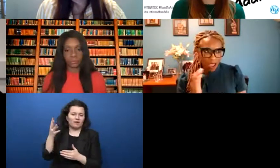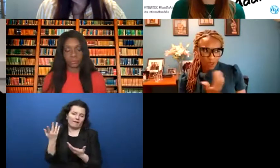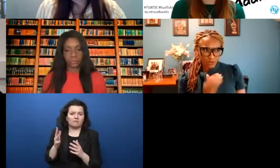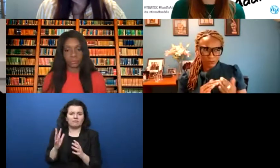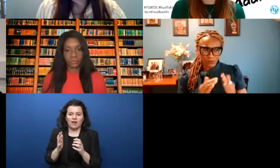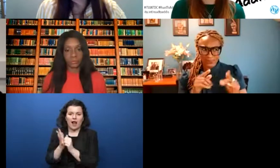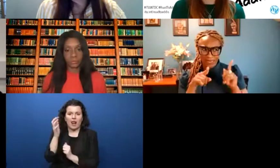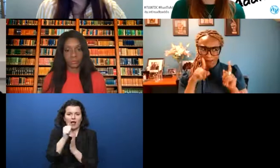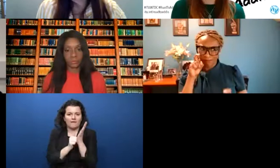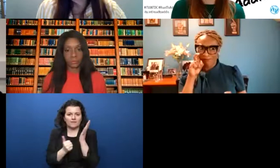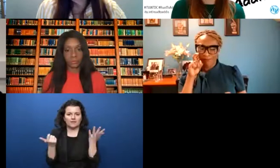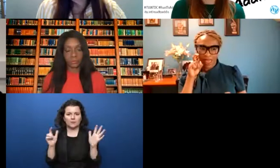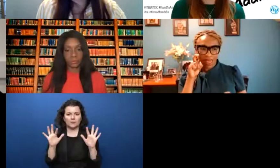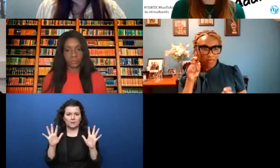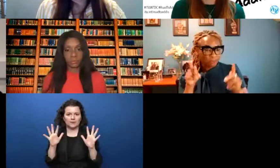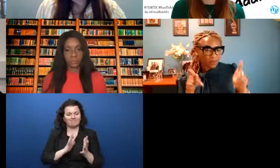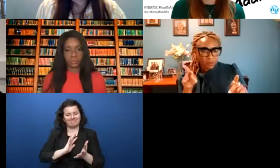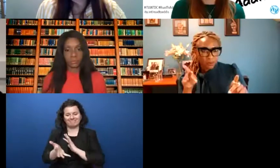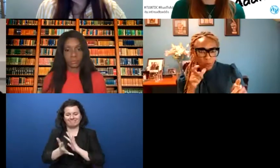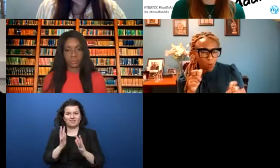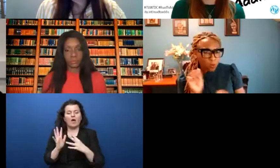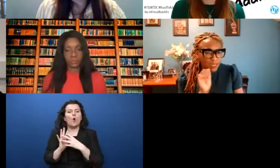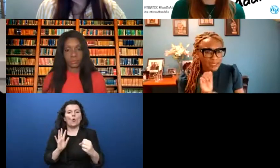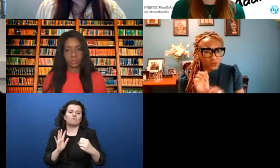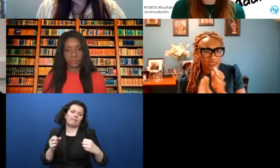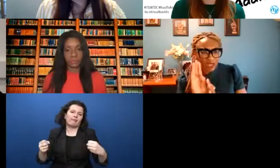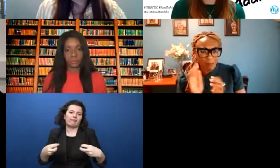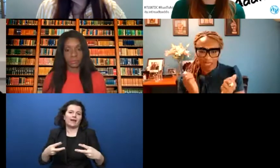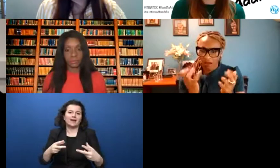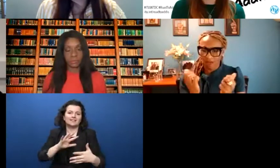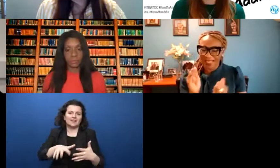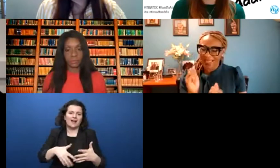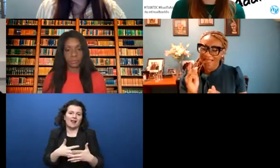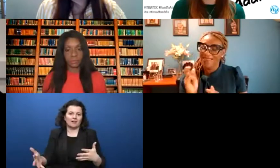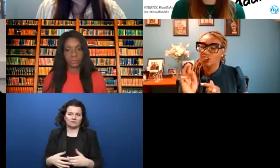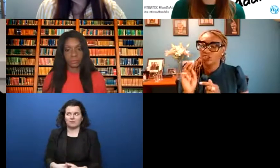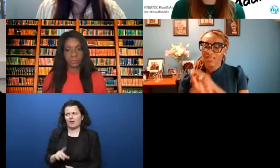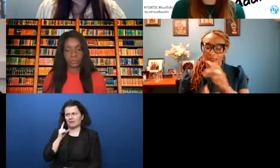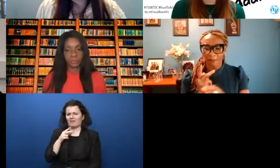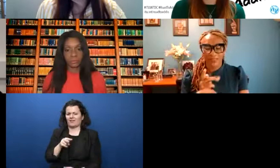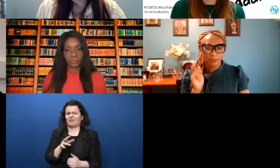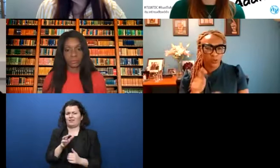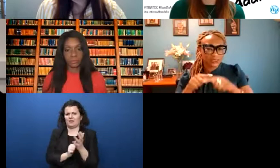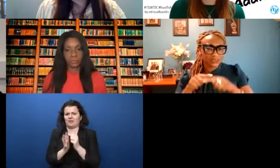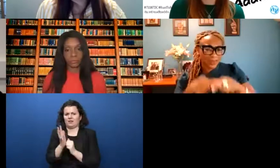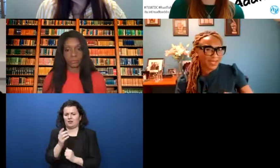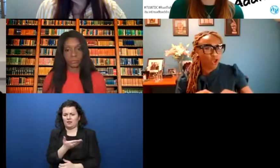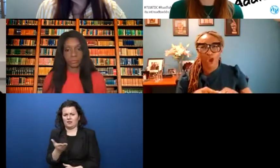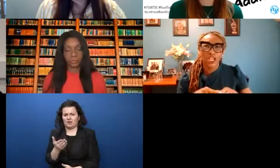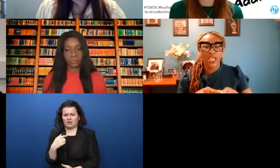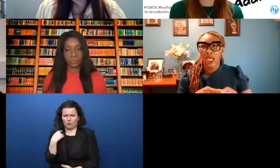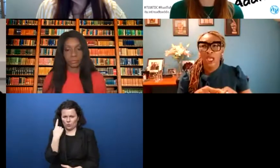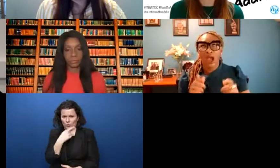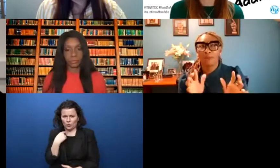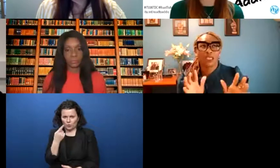to be able to read sign language. And deaf people who use sign language kind of looked at that and thought, okay, who developed